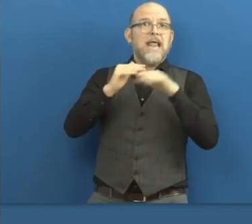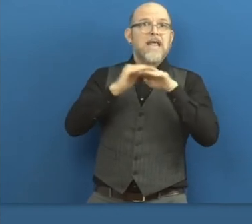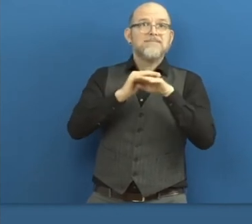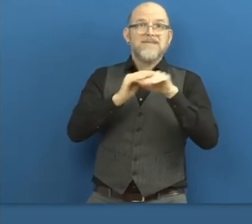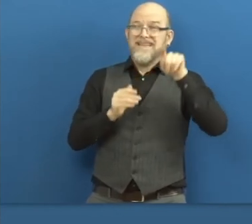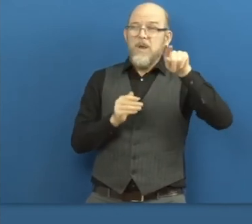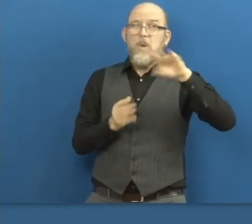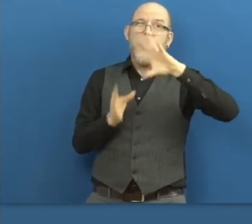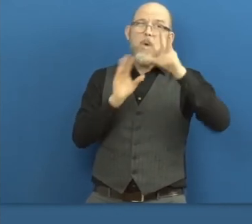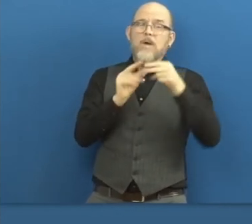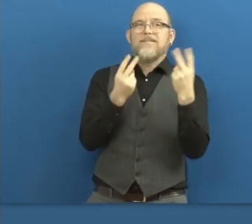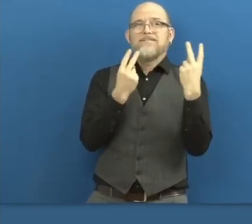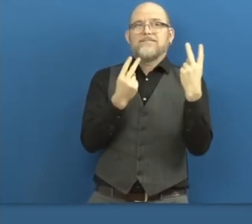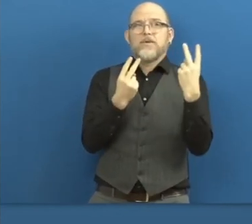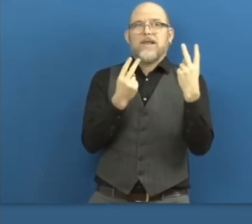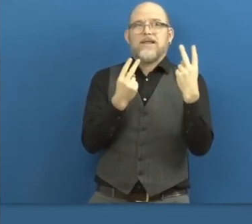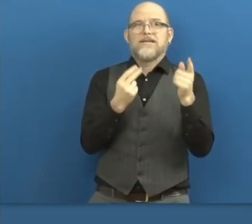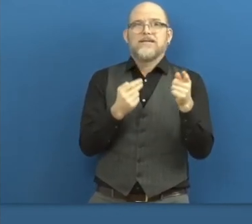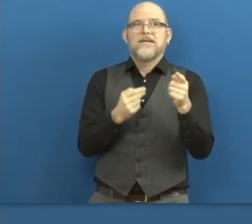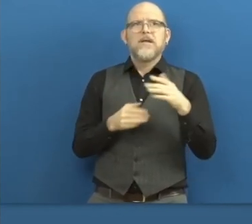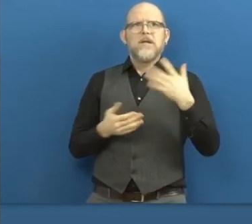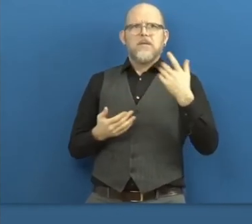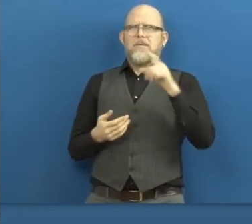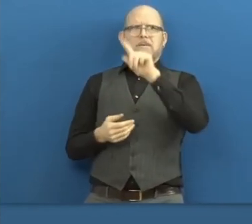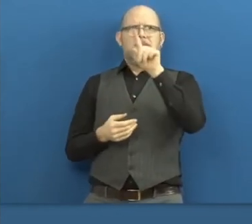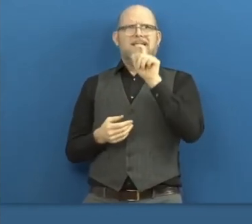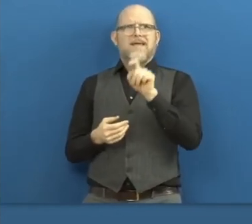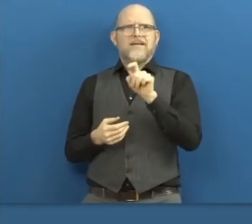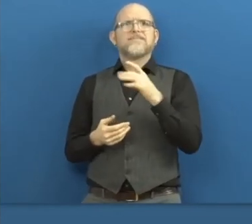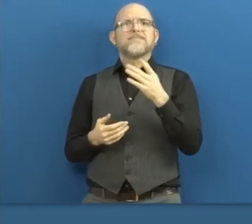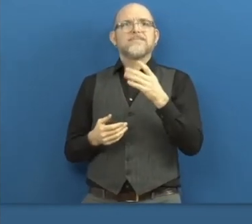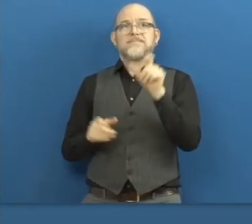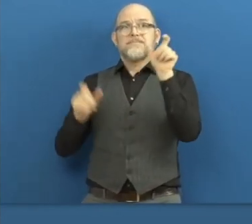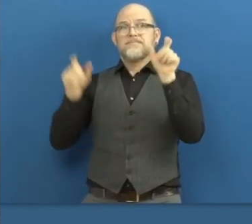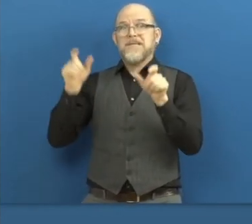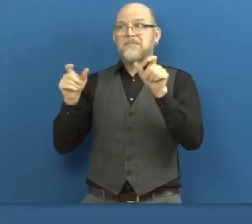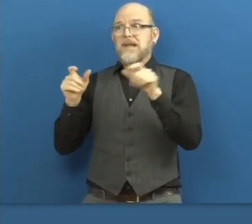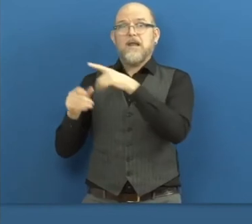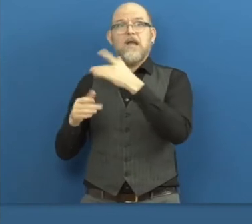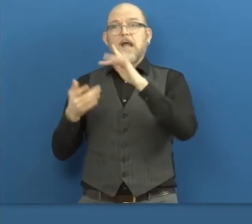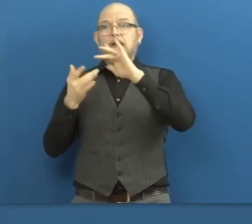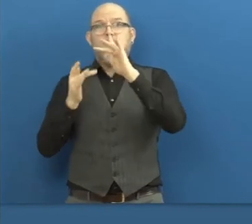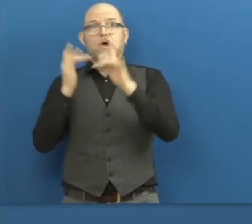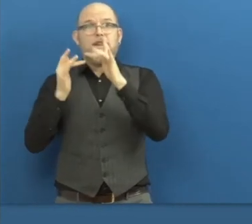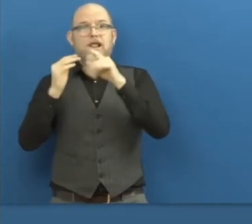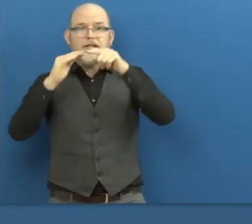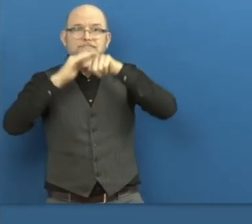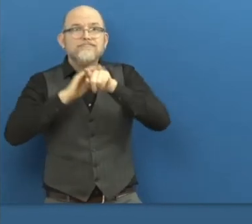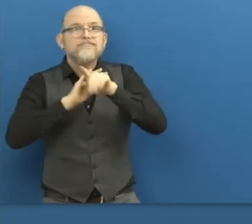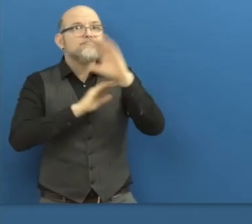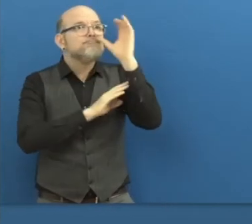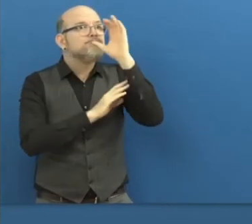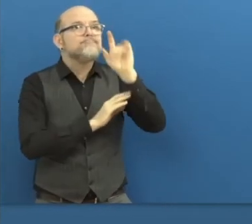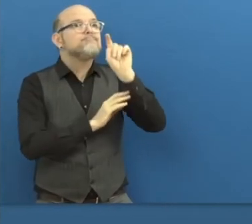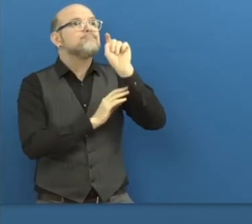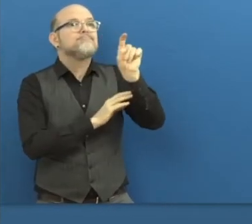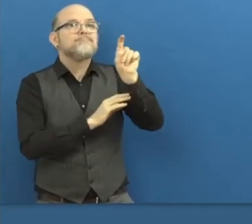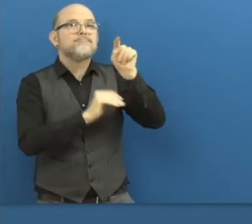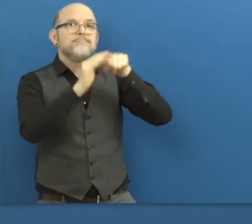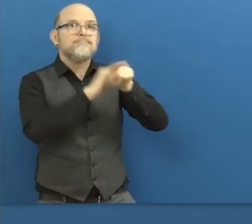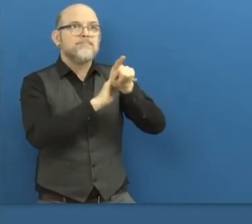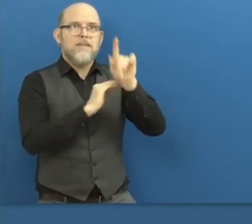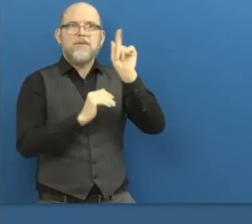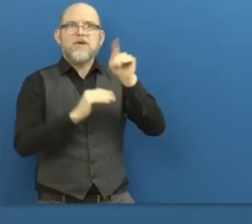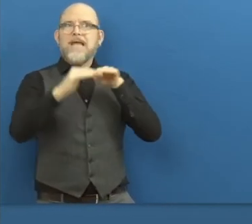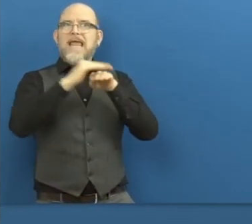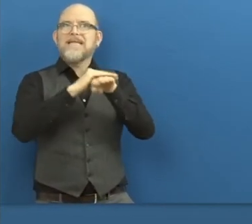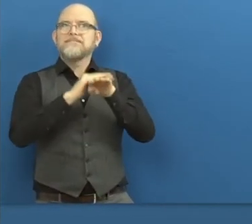age because most people are searching for jobs online. Is their website accessible? Are things captioned? You know, you never know who's going to come to